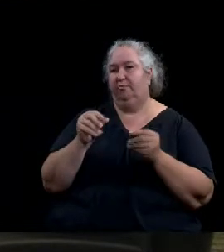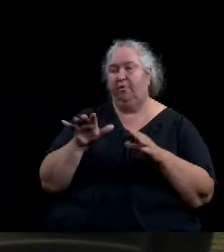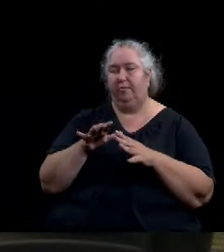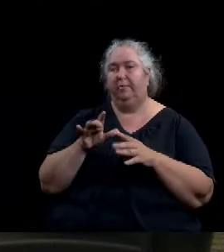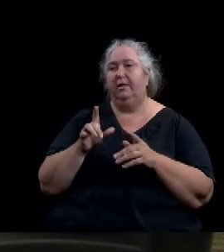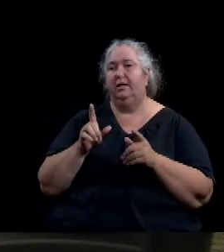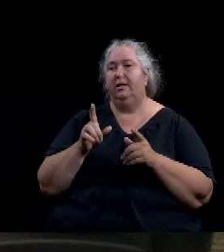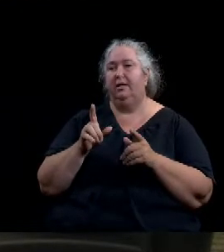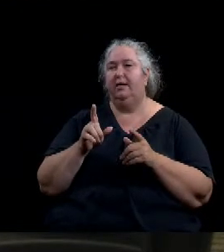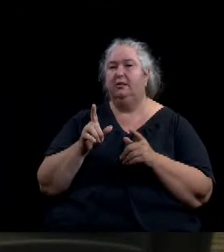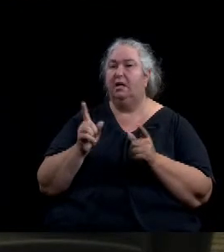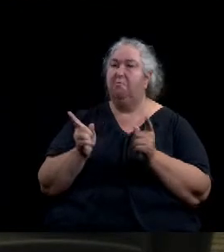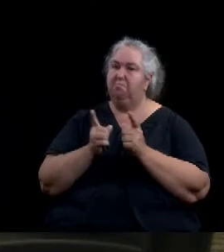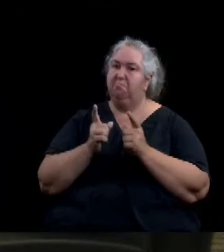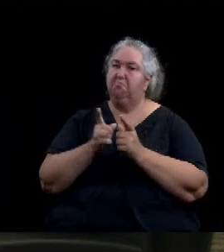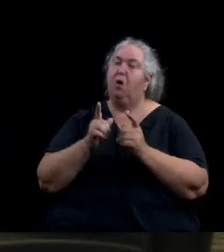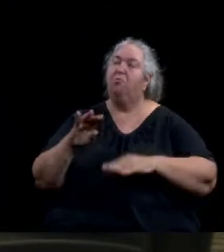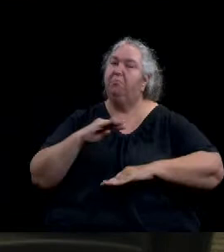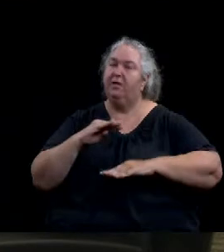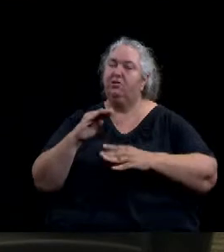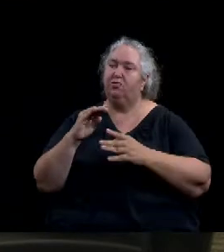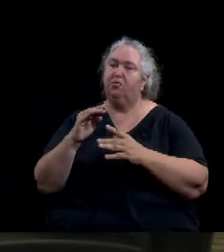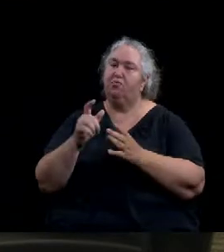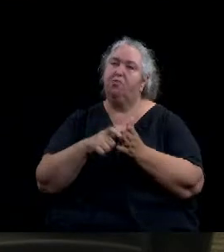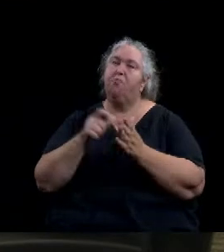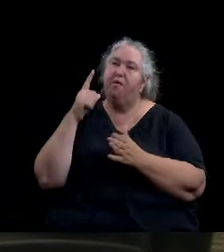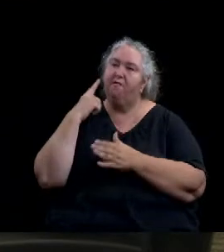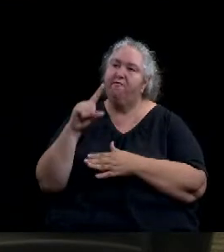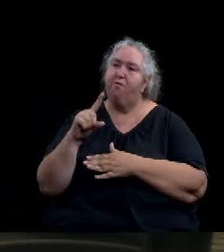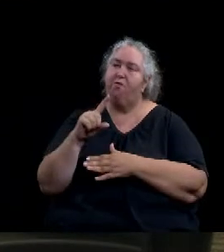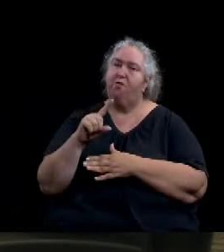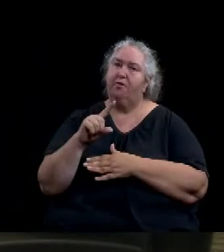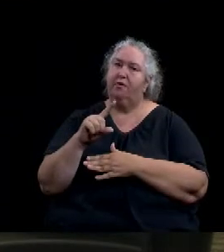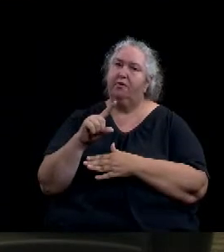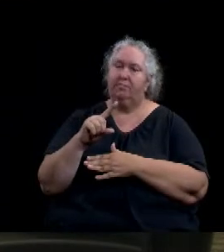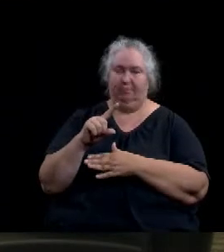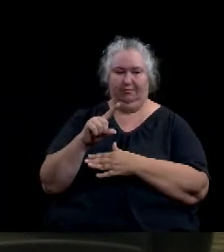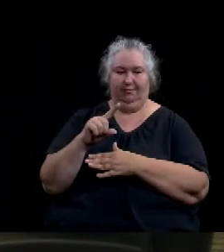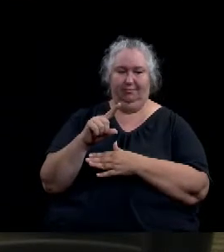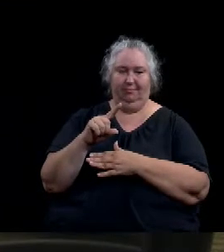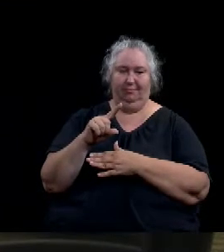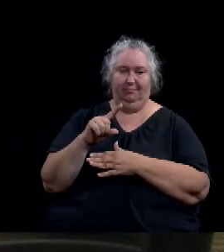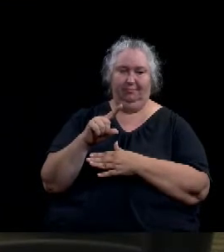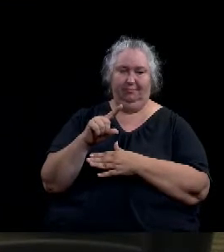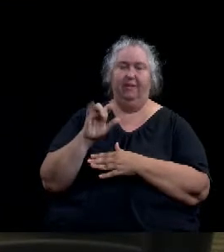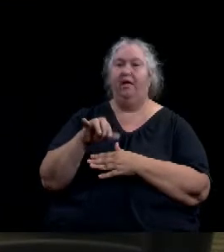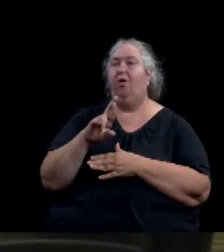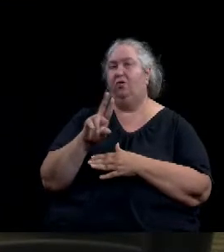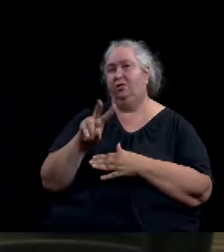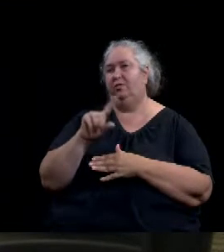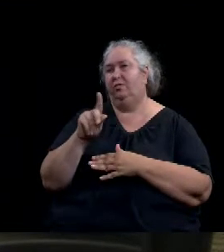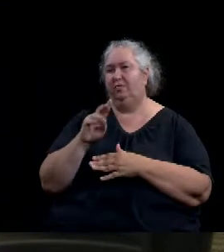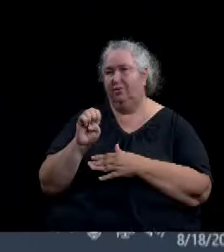R2 zoning provides for better compatible development opportunities in the existing C2 zoning district.